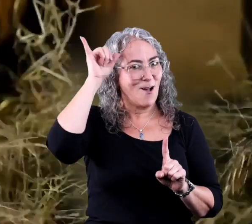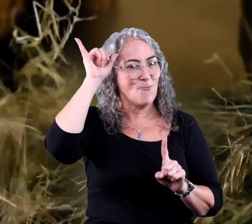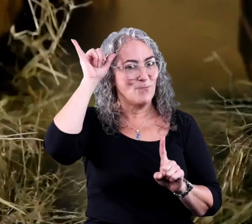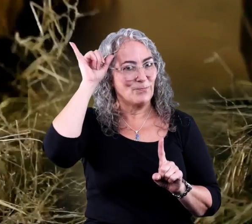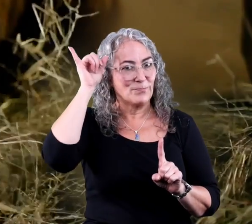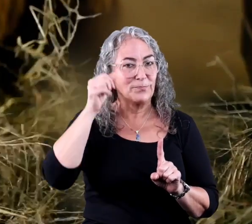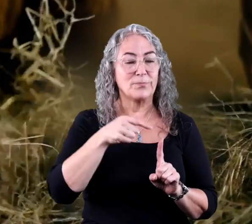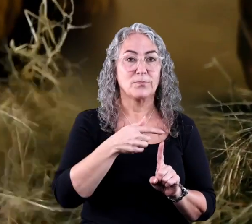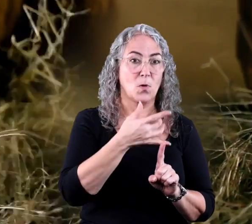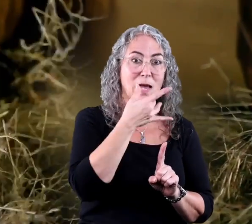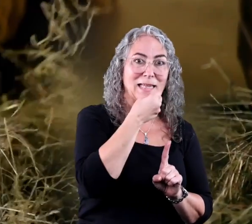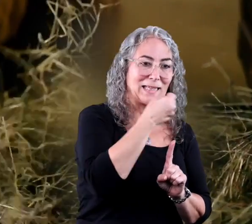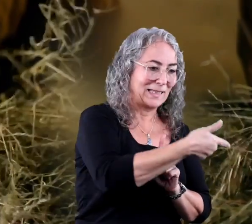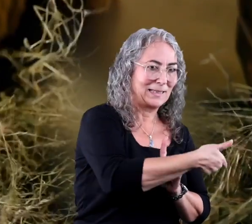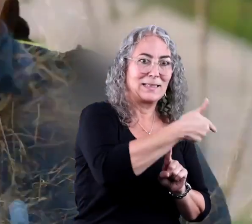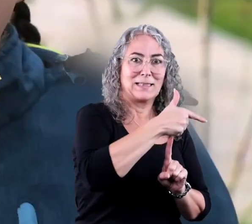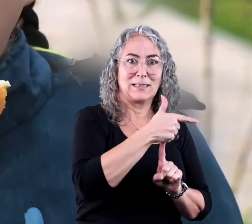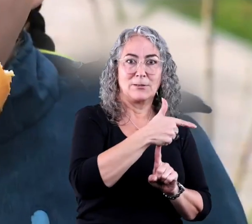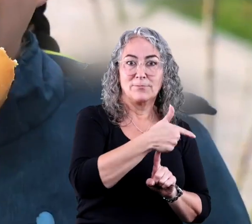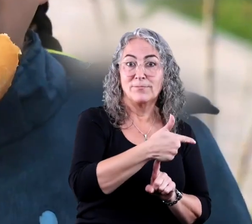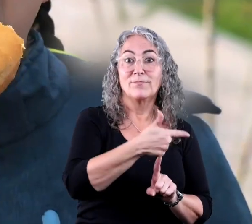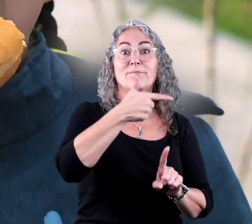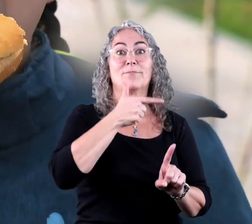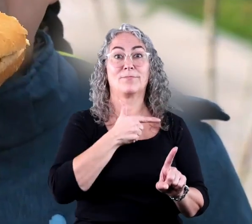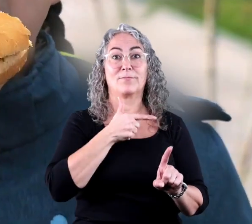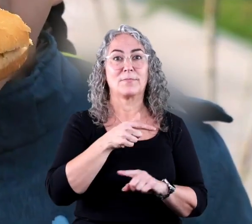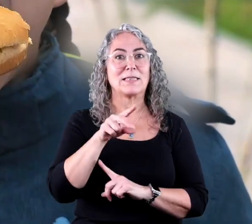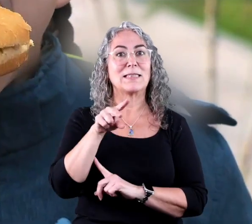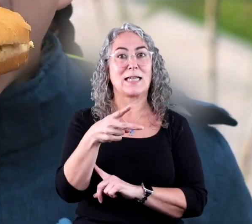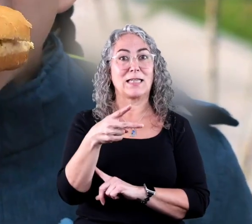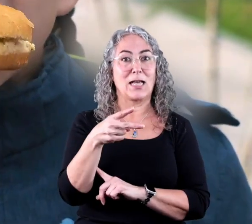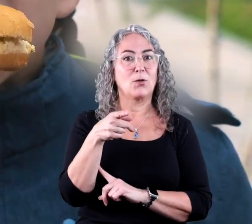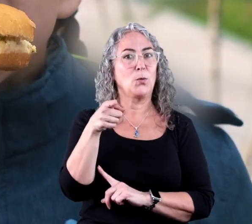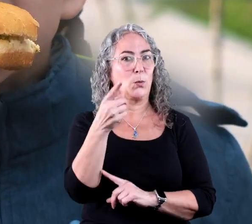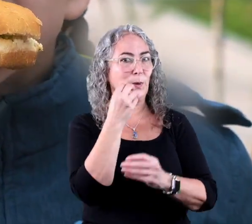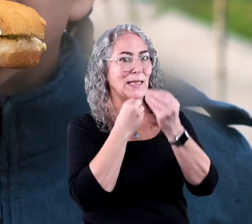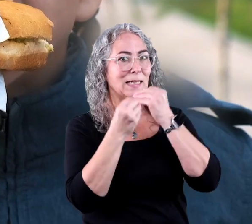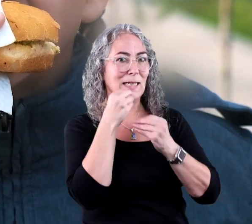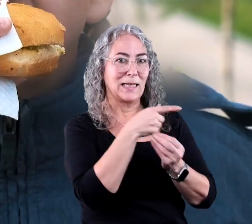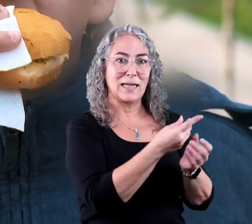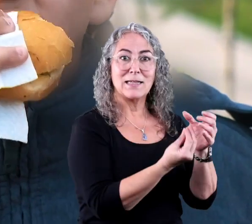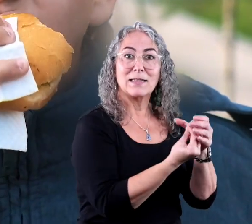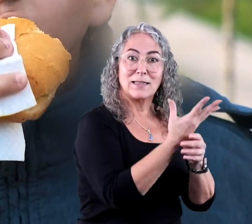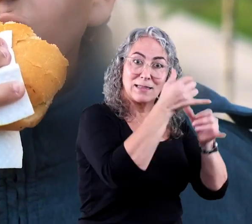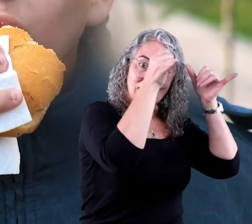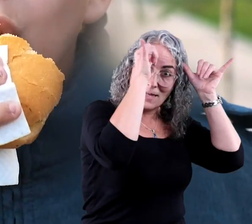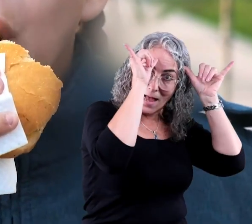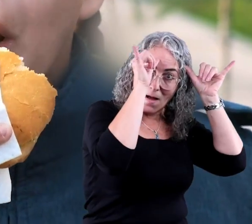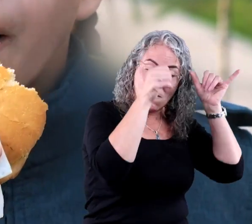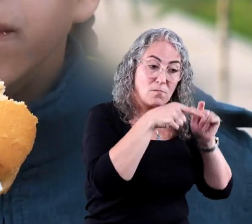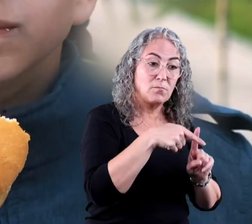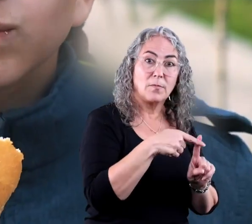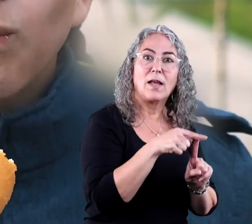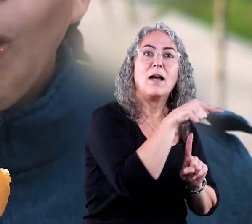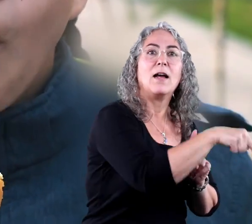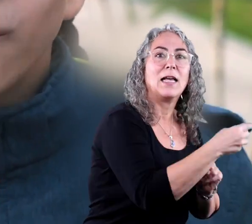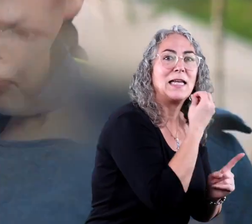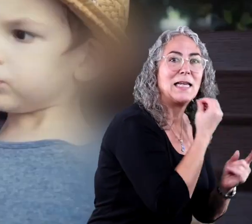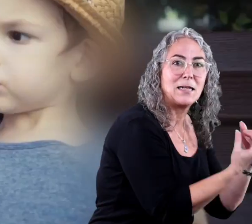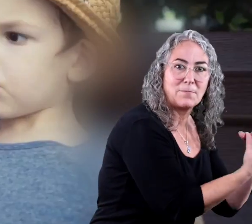because it ate the plant. You are a secondary consumer because you ate the cow that ate the plant.